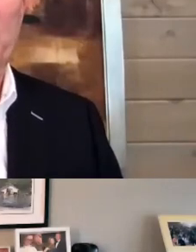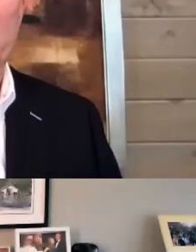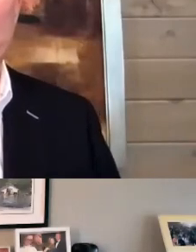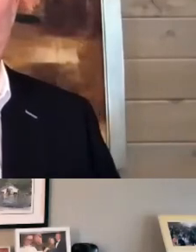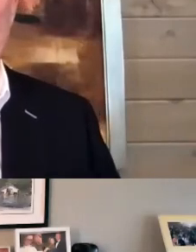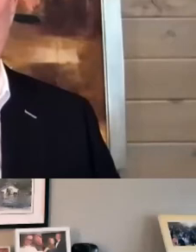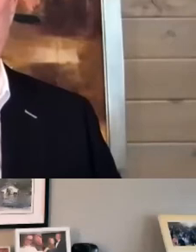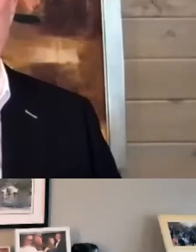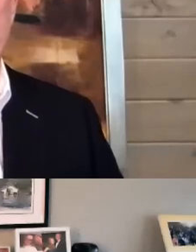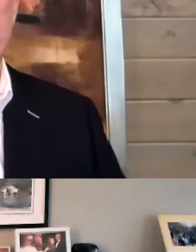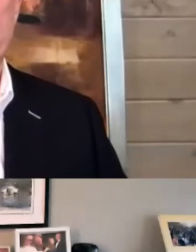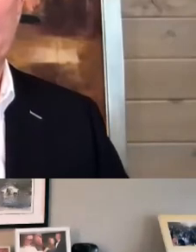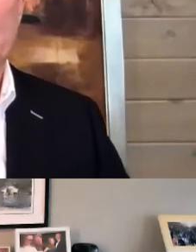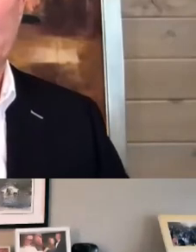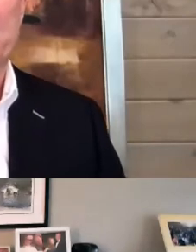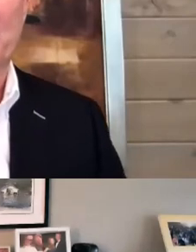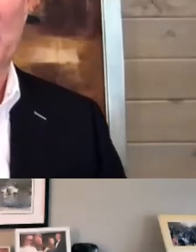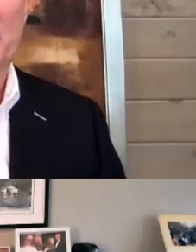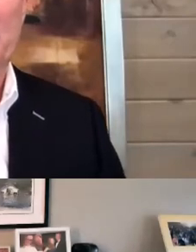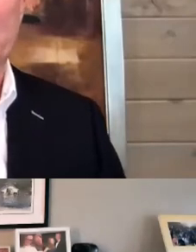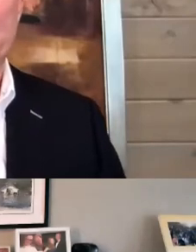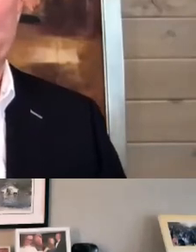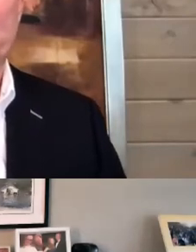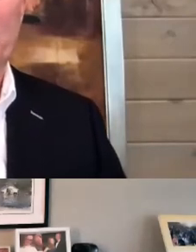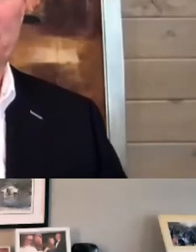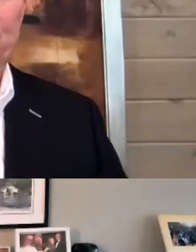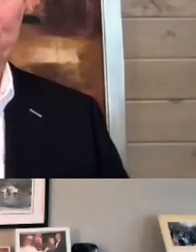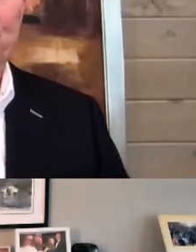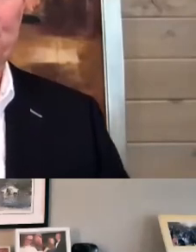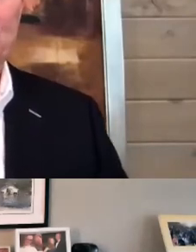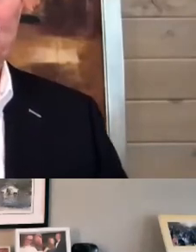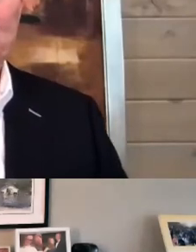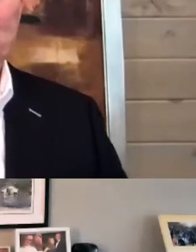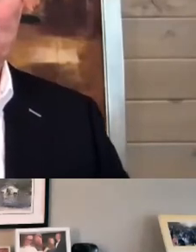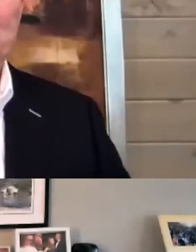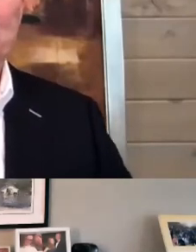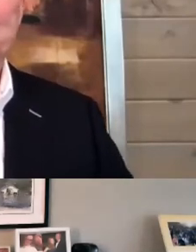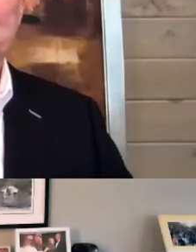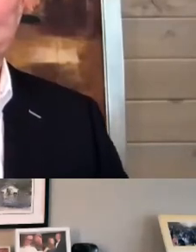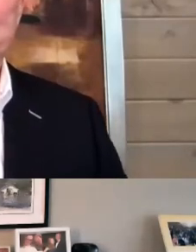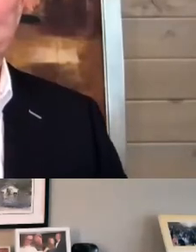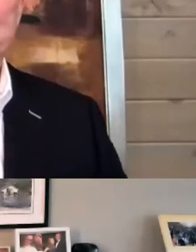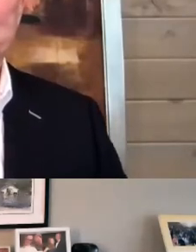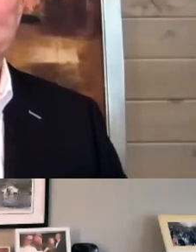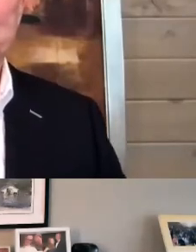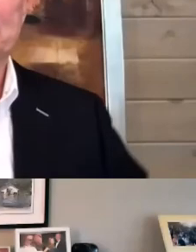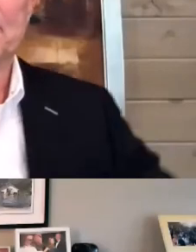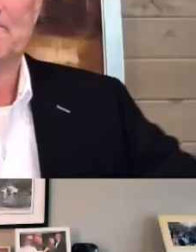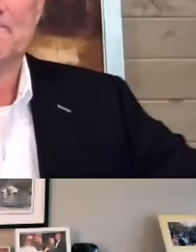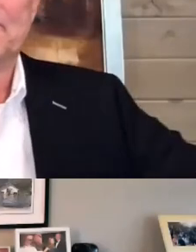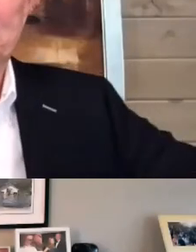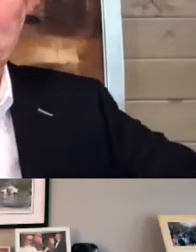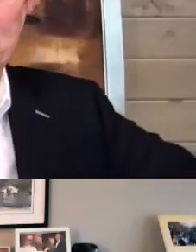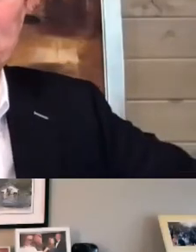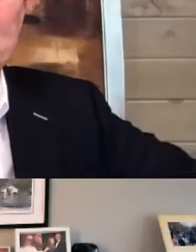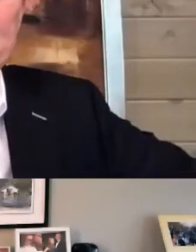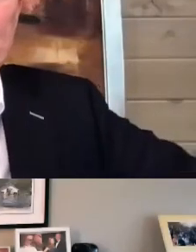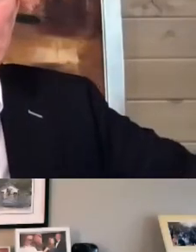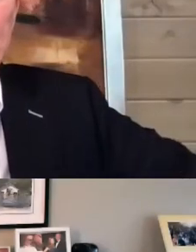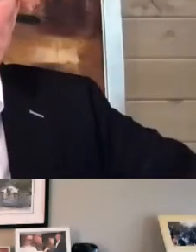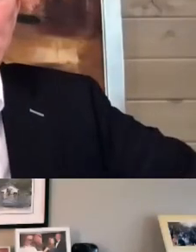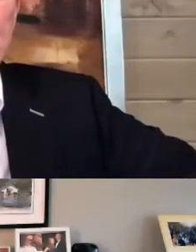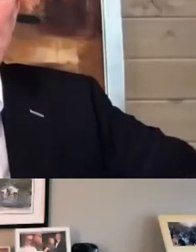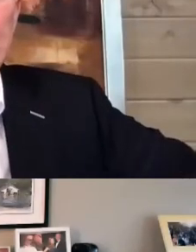woodworking and metalworking and assembly, etc. Well, it does those other things you talked about. sort of, you know, reaches into the